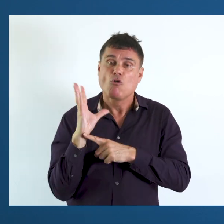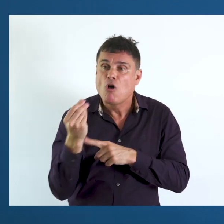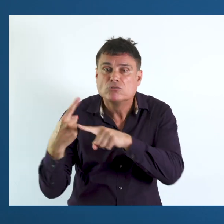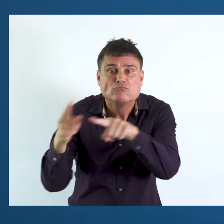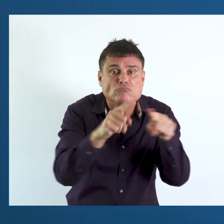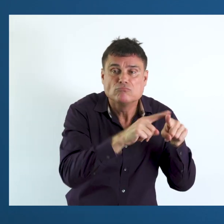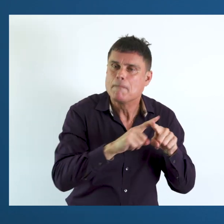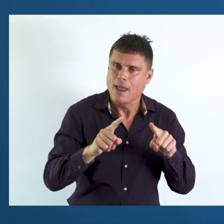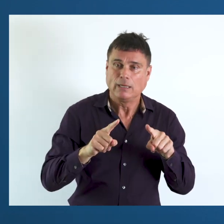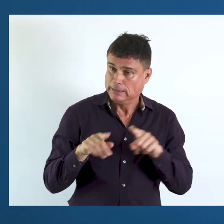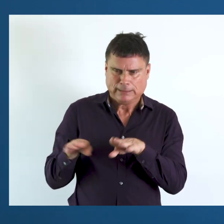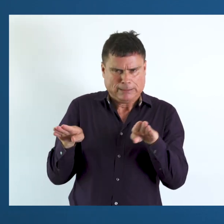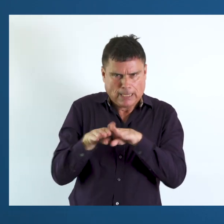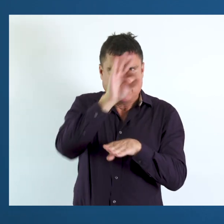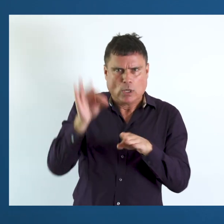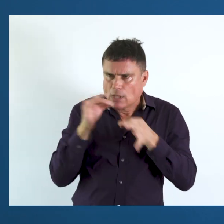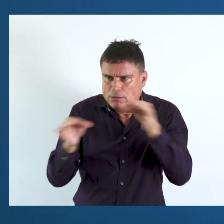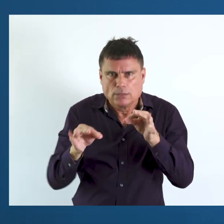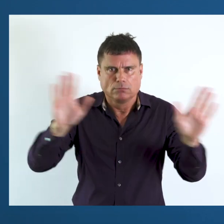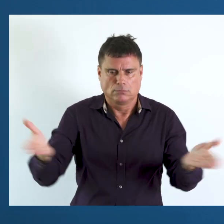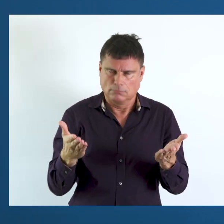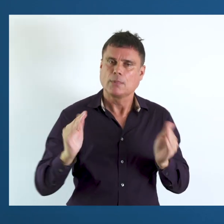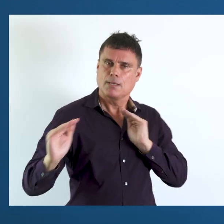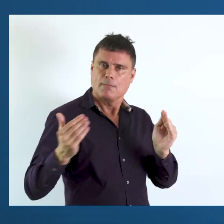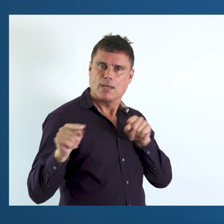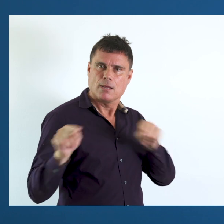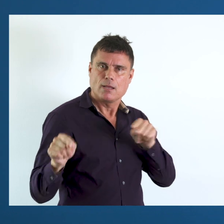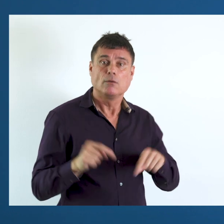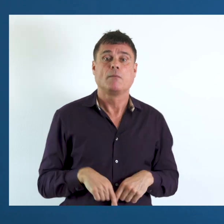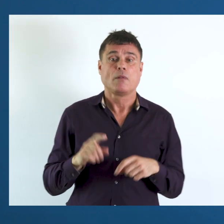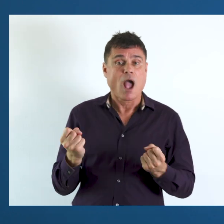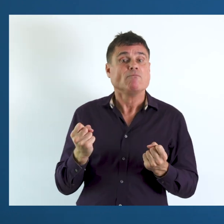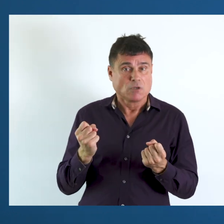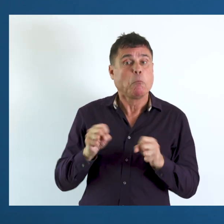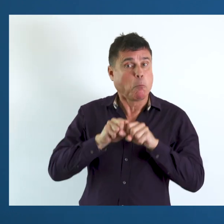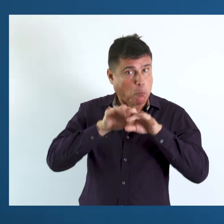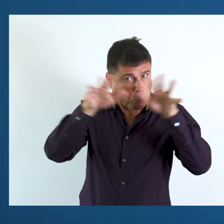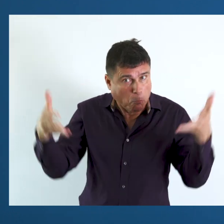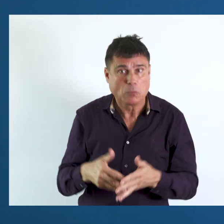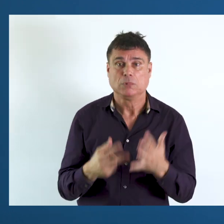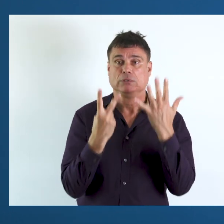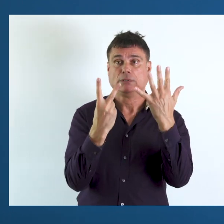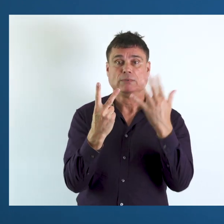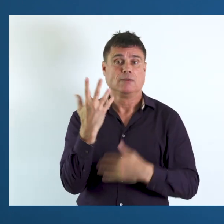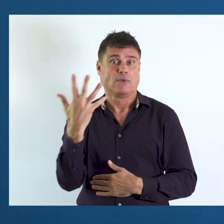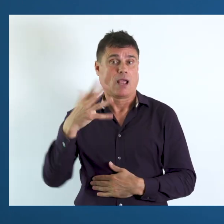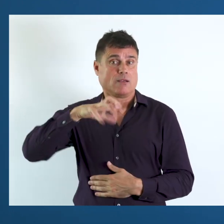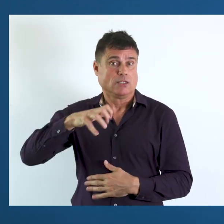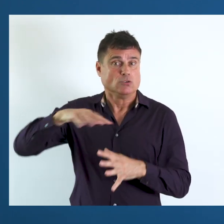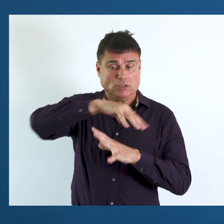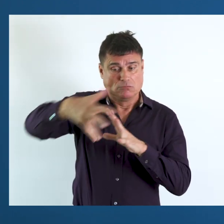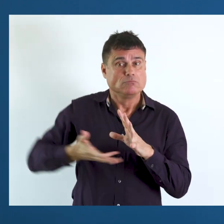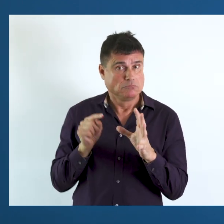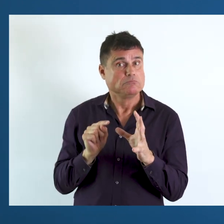cross-nationally for populations living in a variety of cultures. As I said, they were tested and they have been